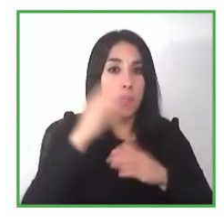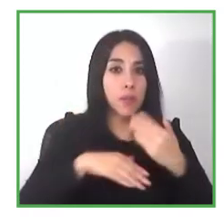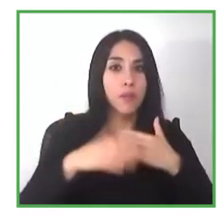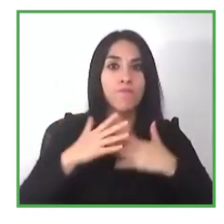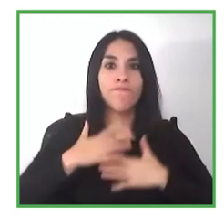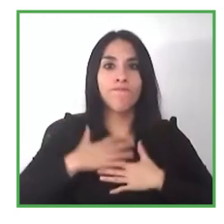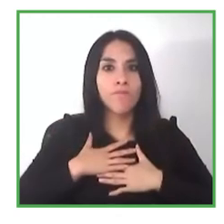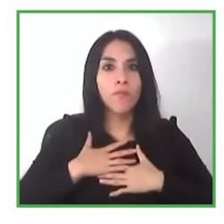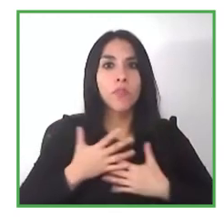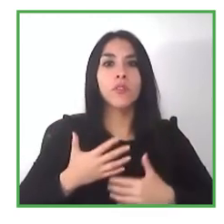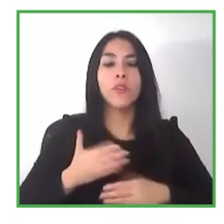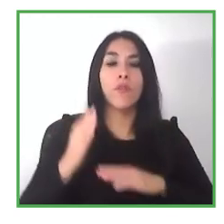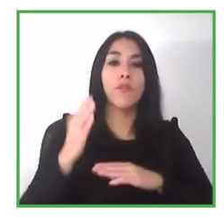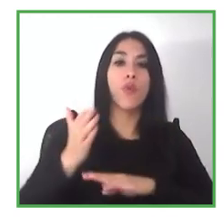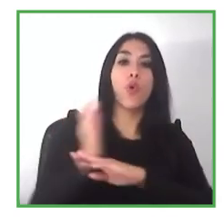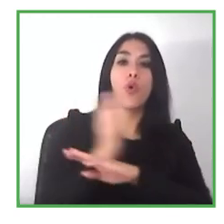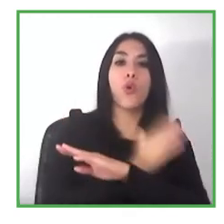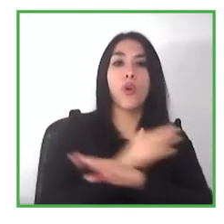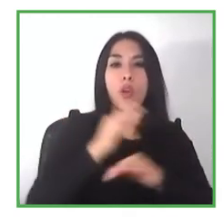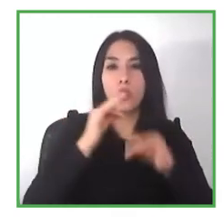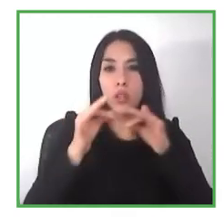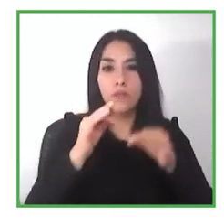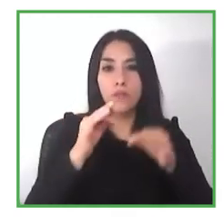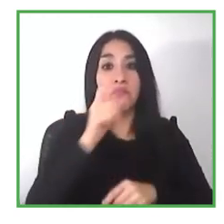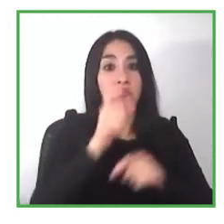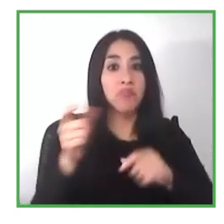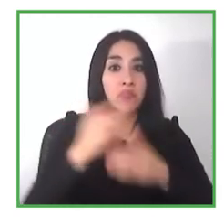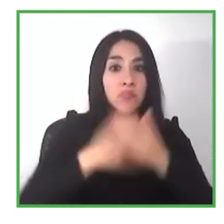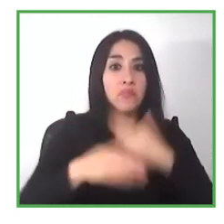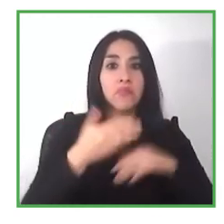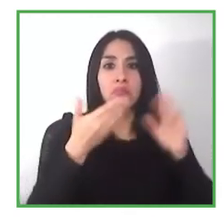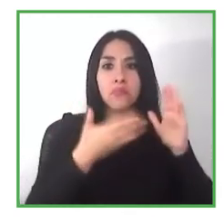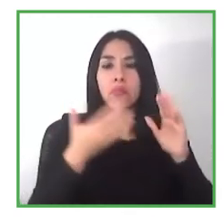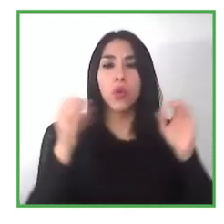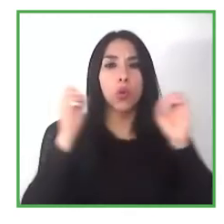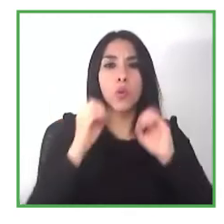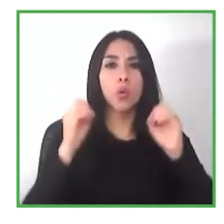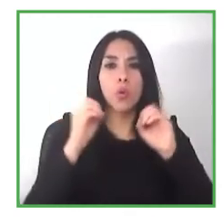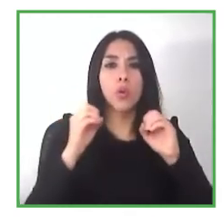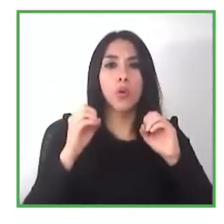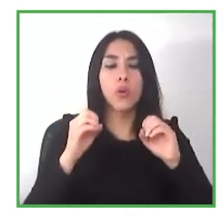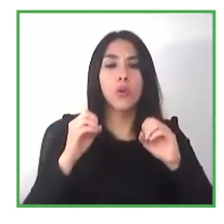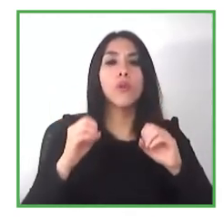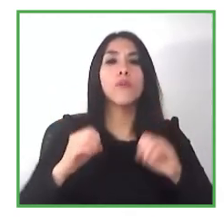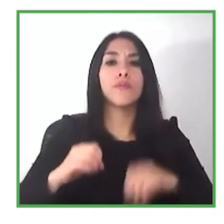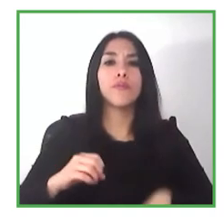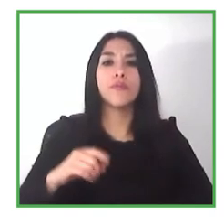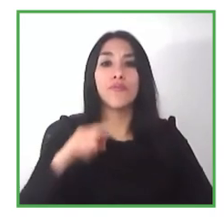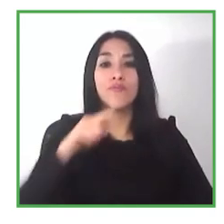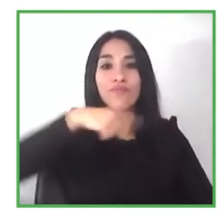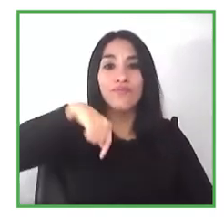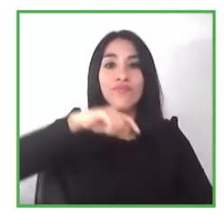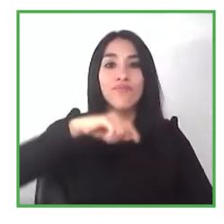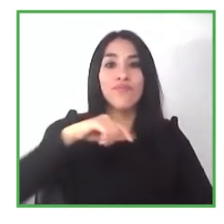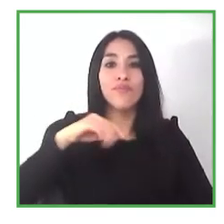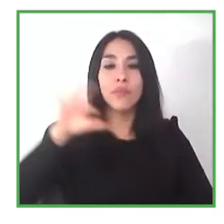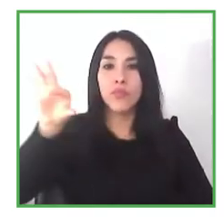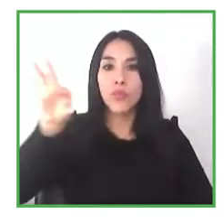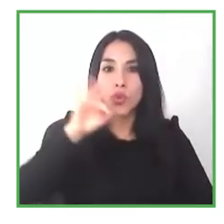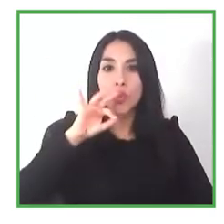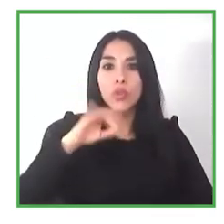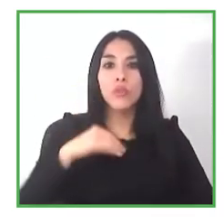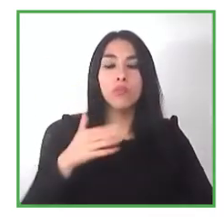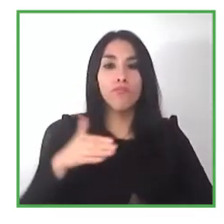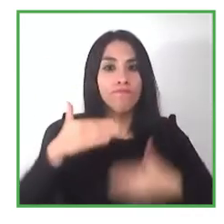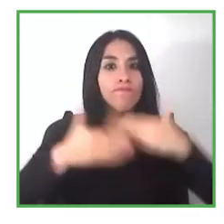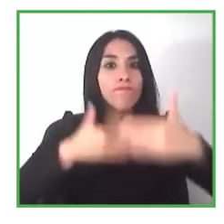but what we find in terms of trying to change the mind of the employer to get a positive mindset is in our training